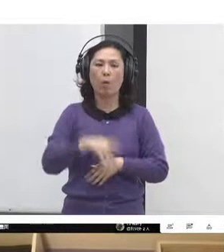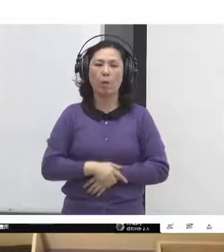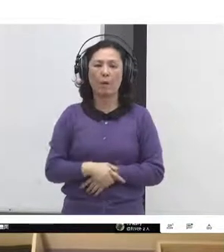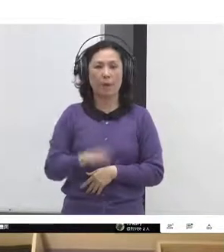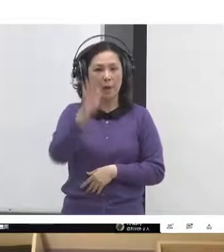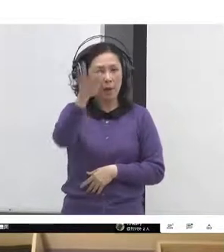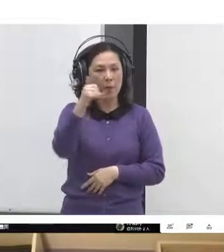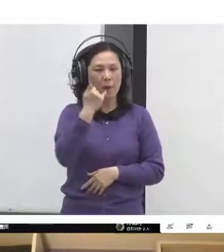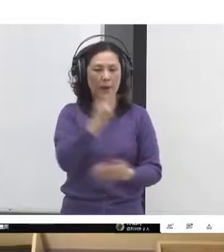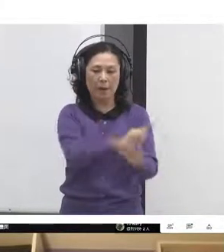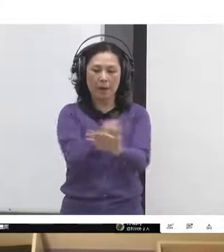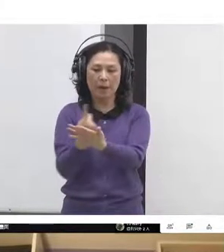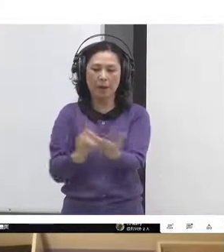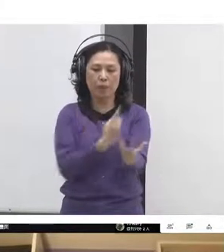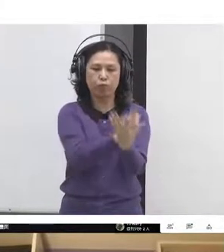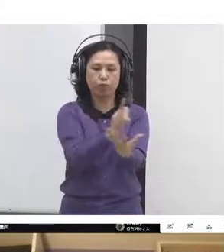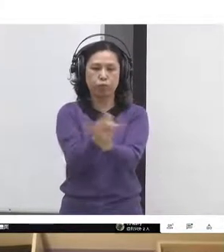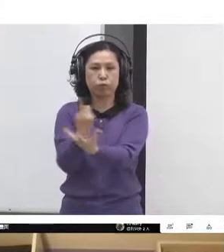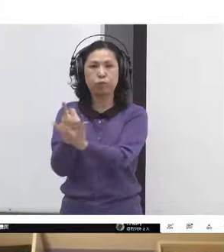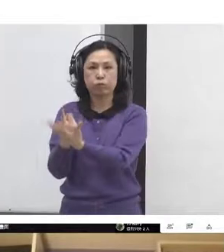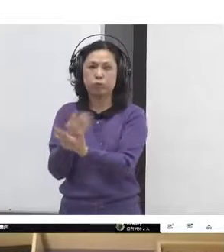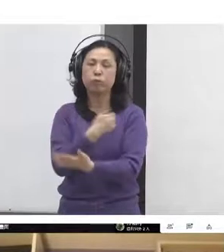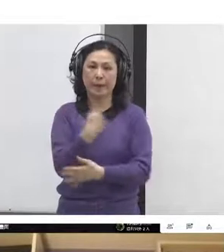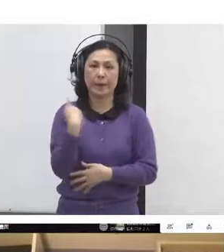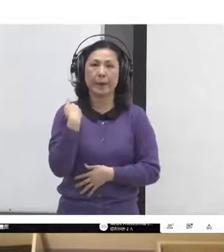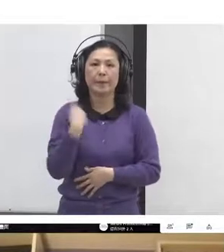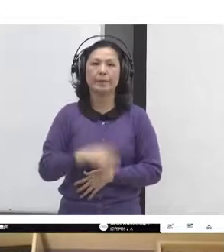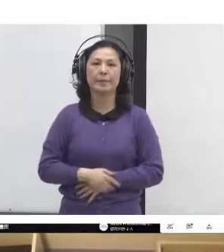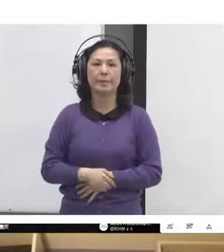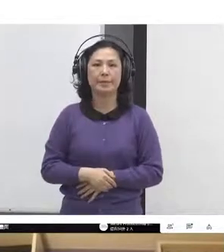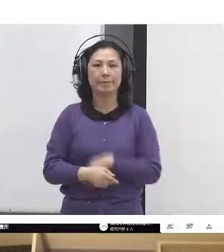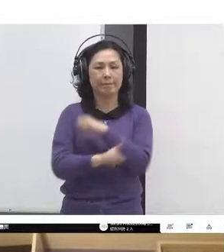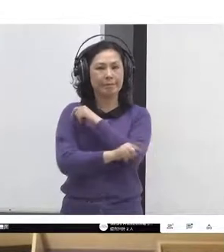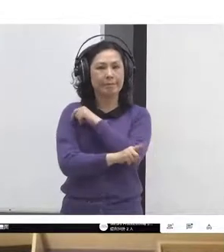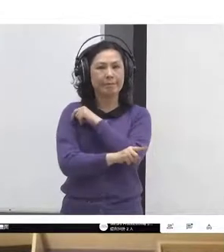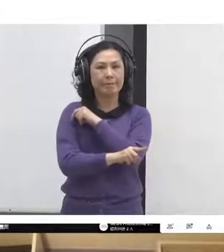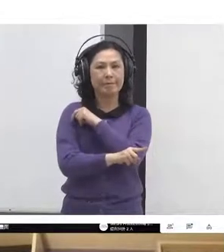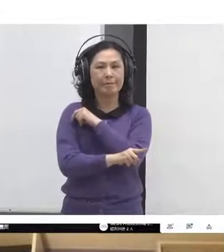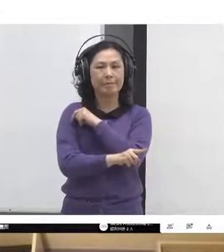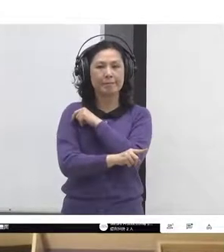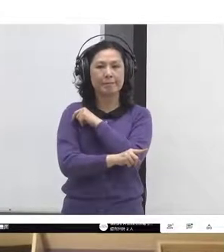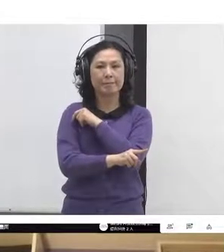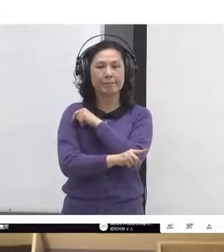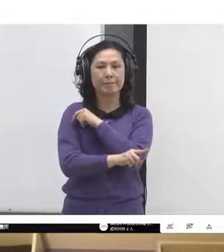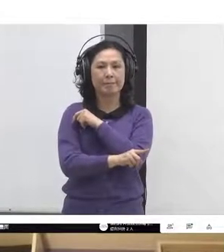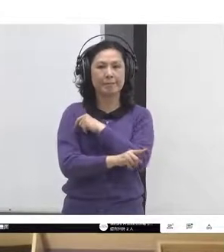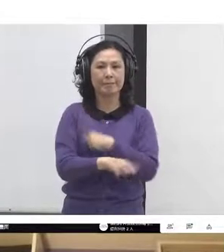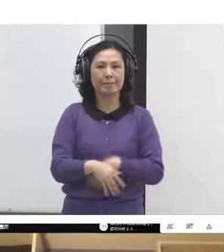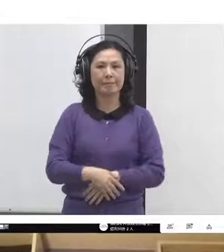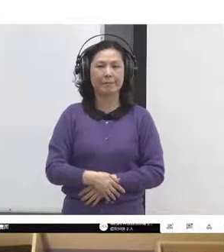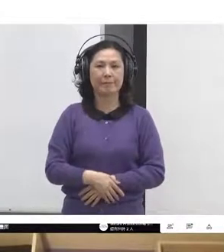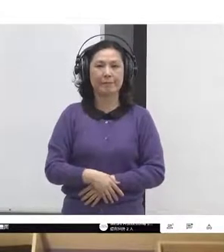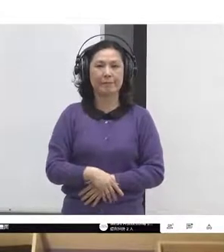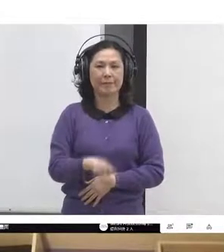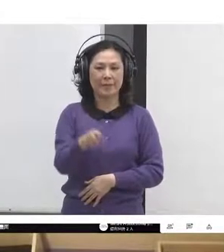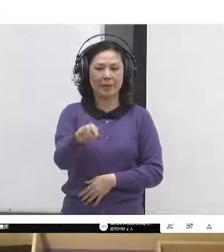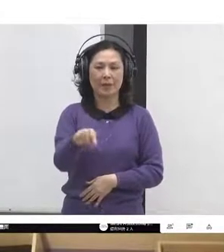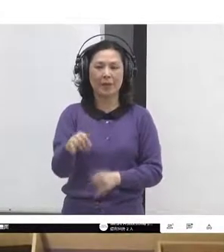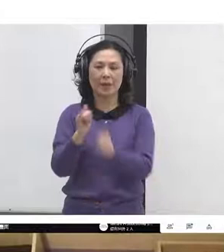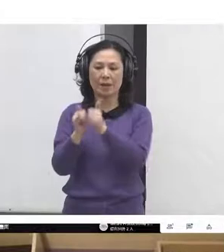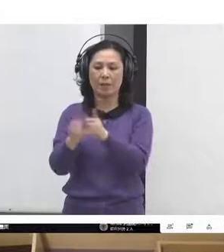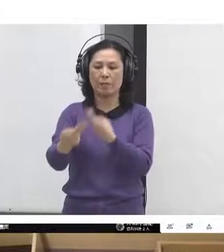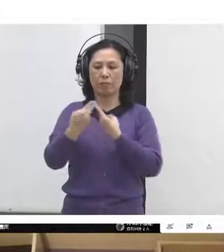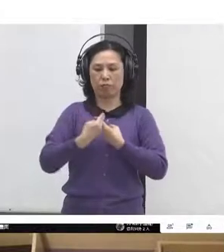ultimately led to us developing a program called Trust the People, which I'll share a bit more about in a moment. Next slide, please.